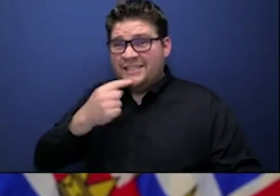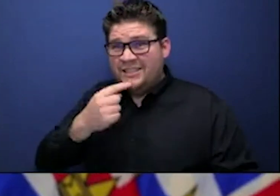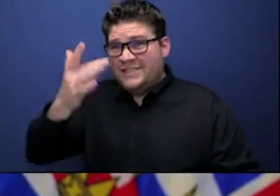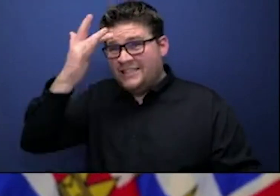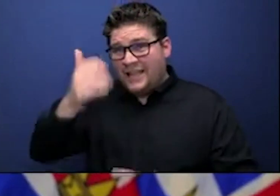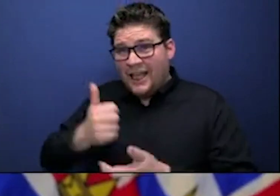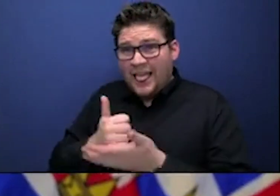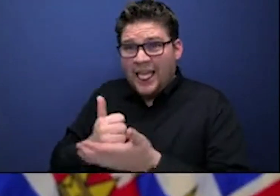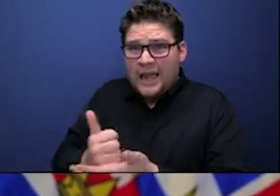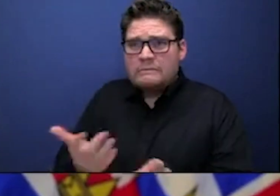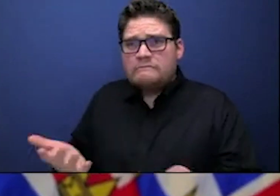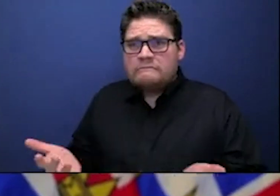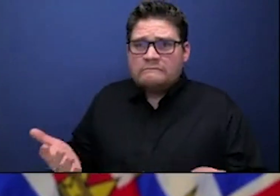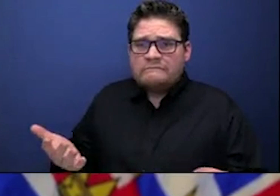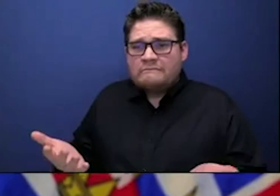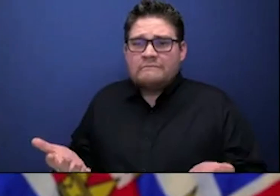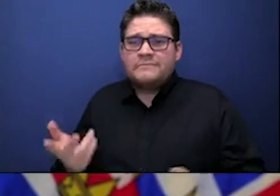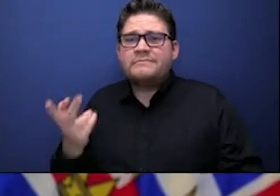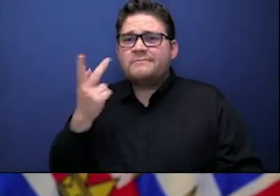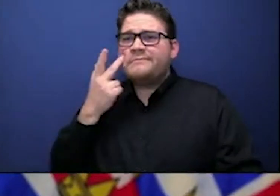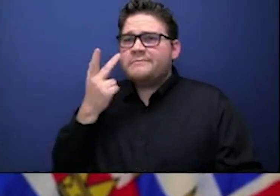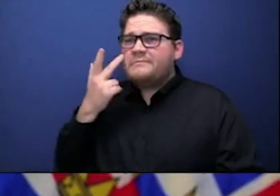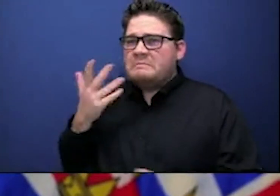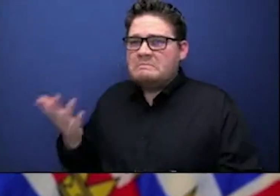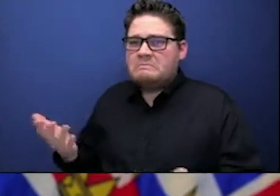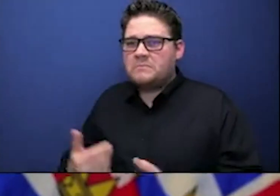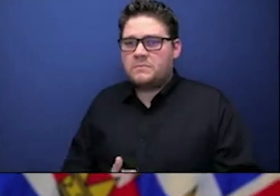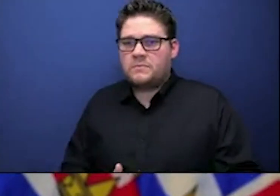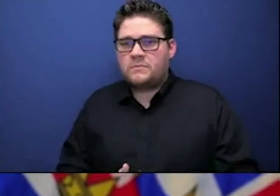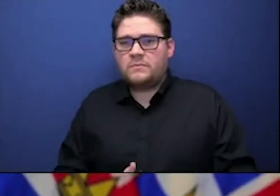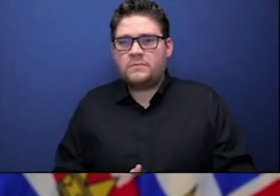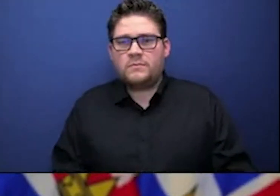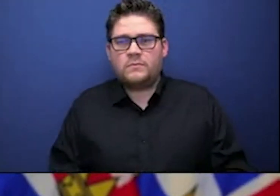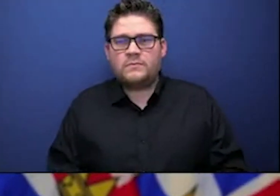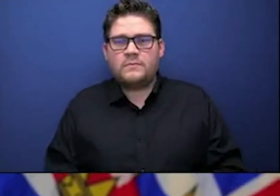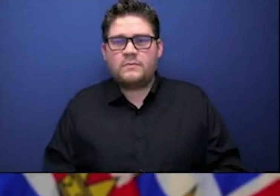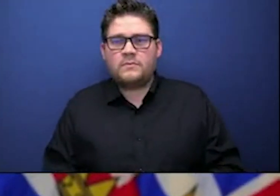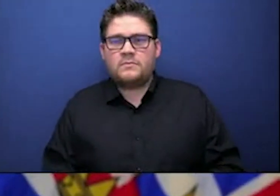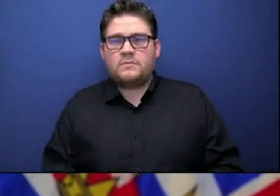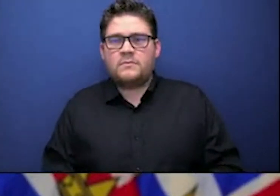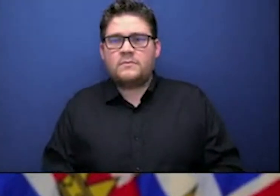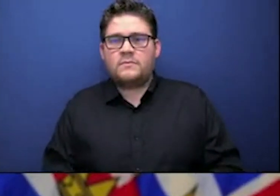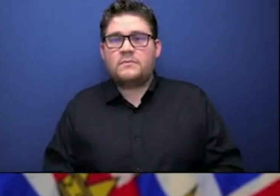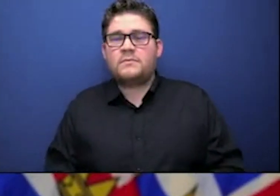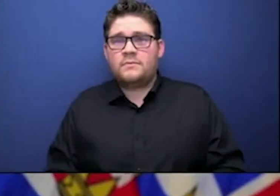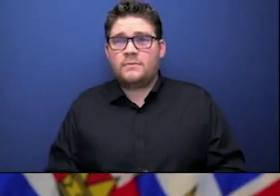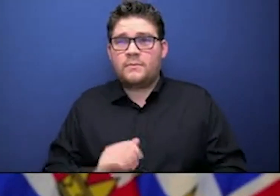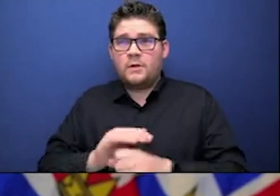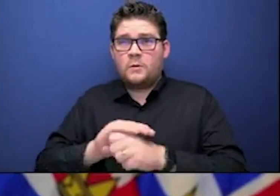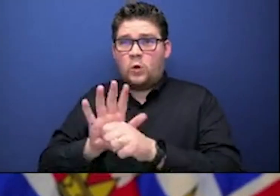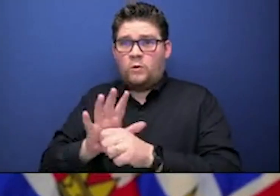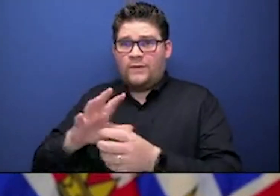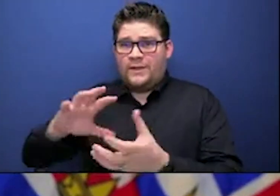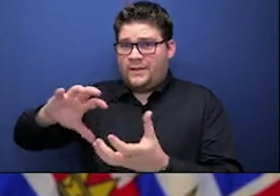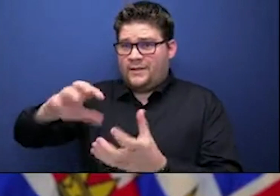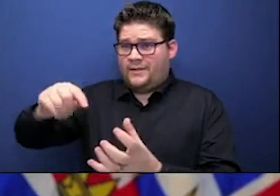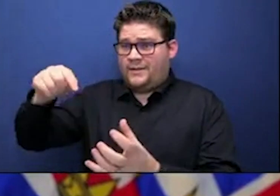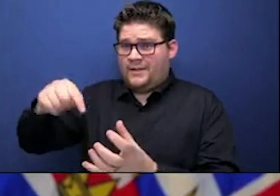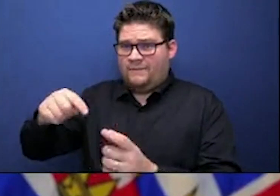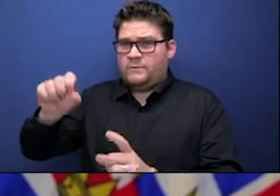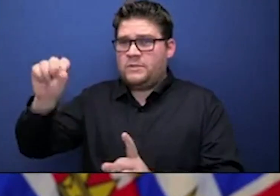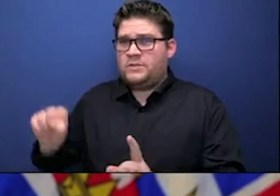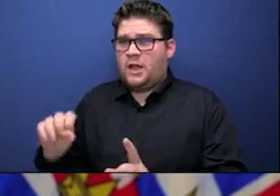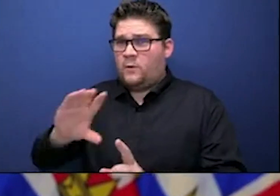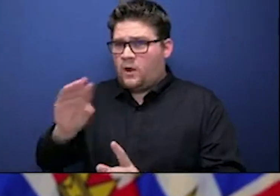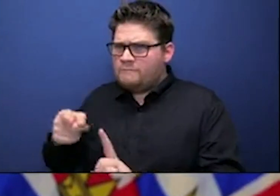adjusted, particularly for the South African variant. The one in the UK, most of these vaccines seem to